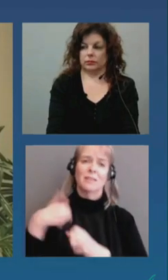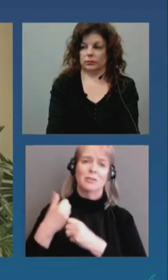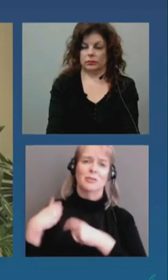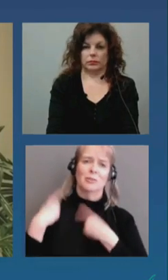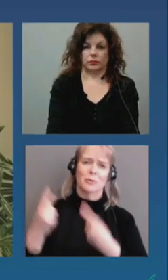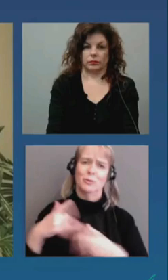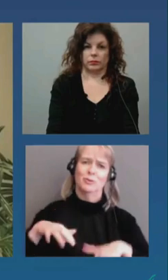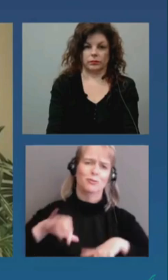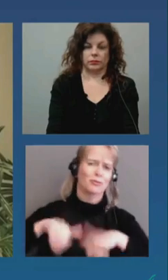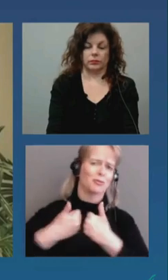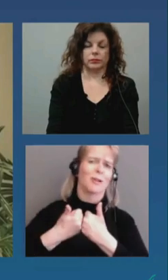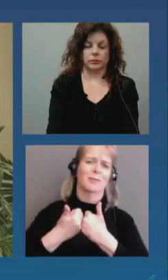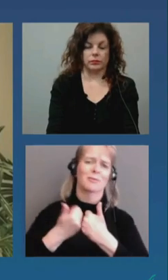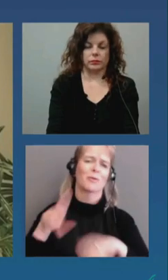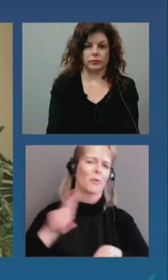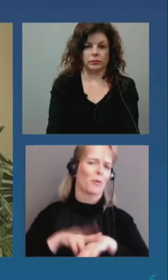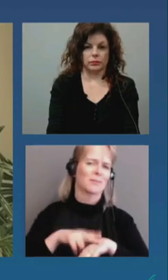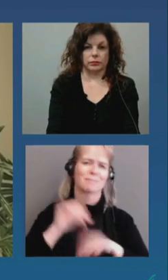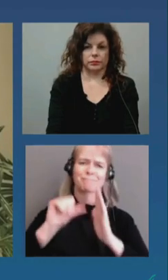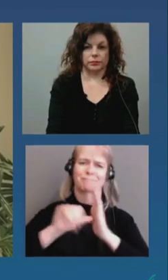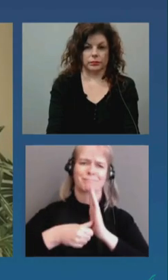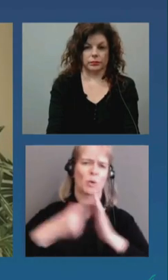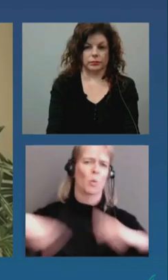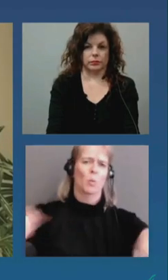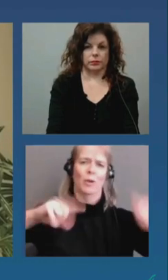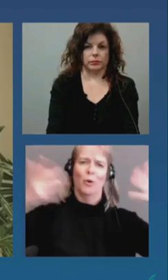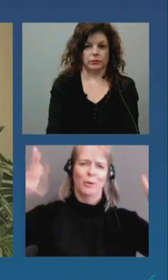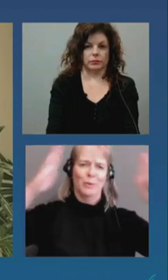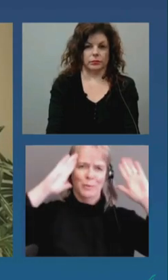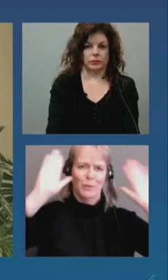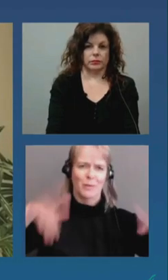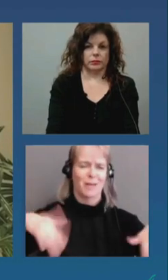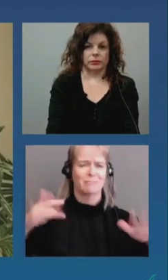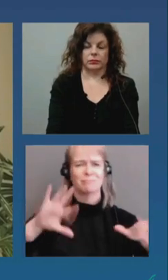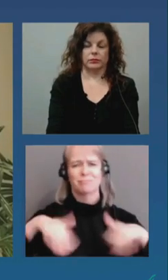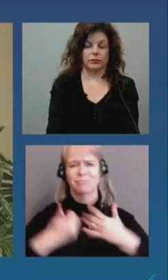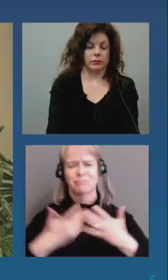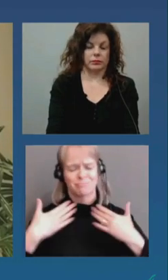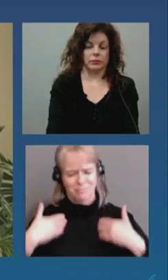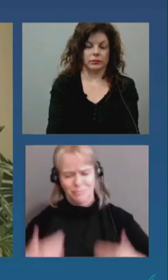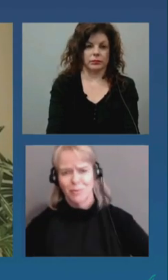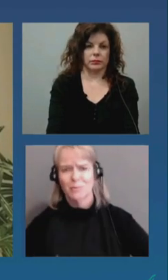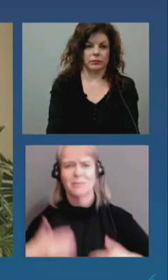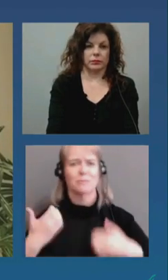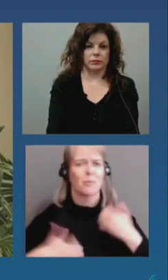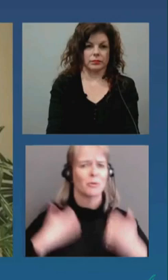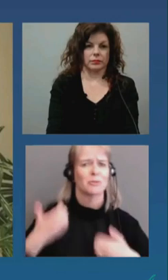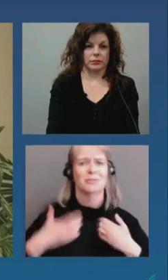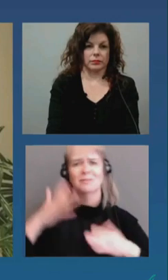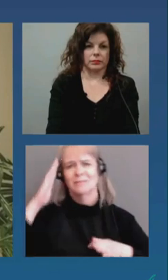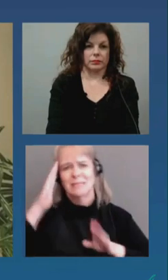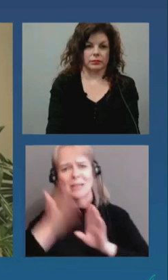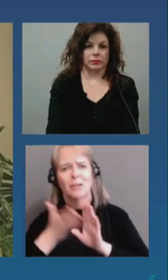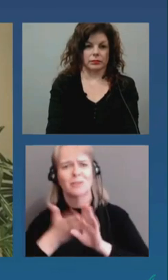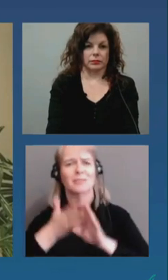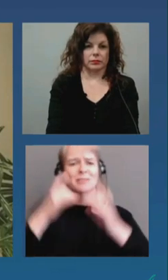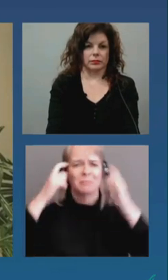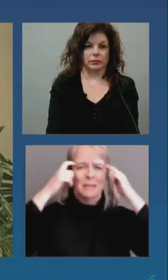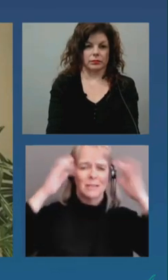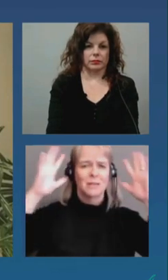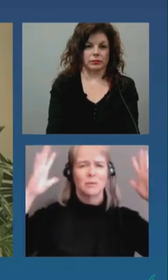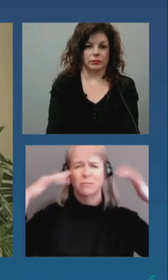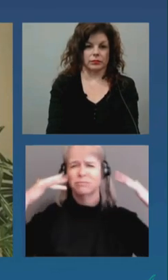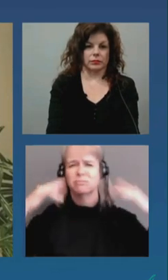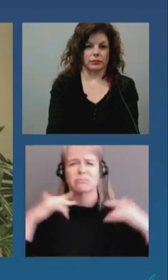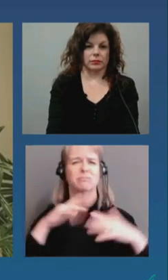Everyone knows that. It's been a challenge economically, socially, mentally, physically, and there's no question we are making some progress,